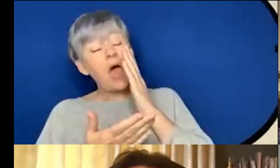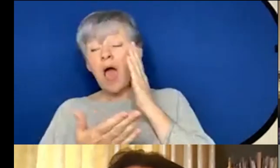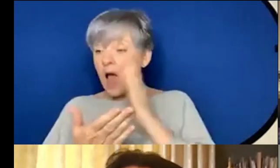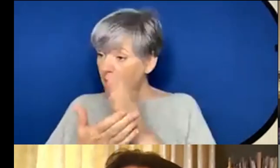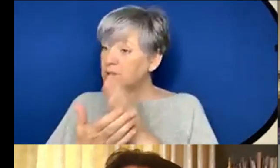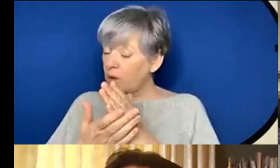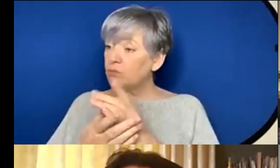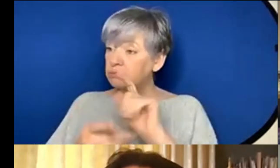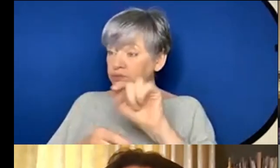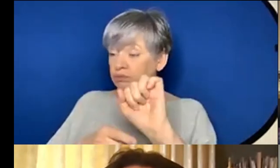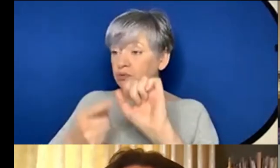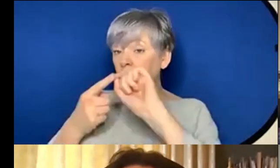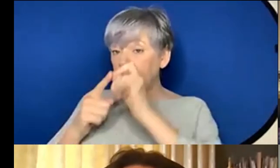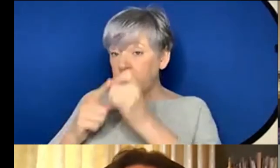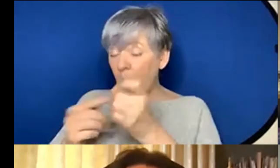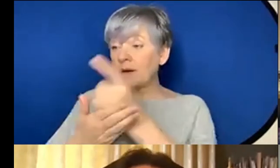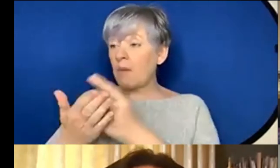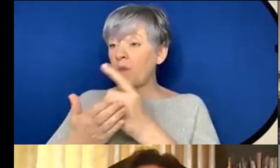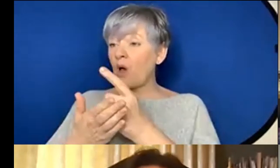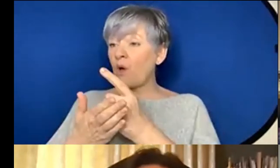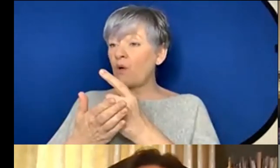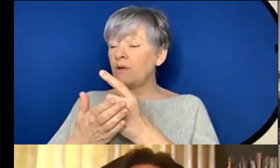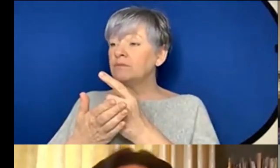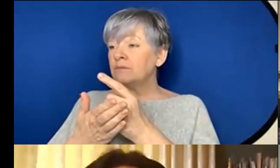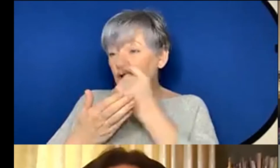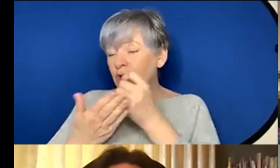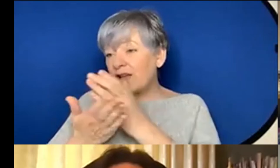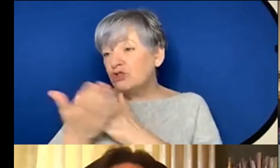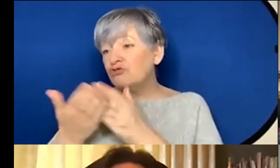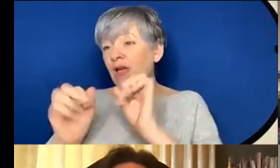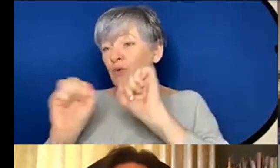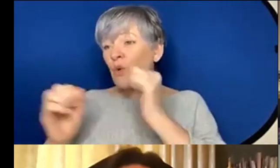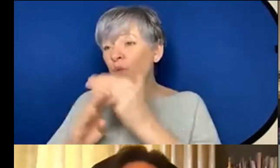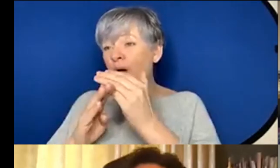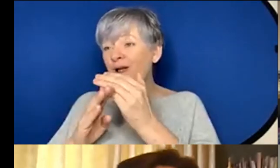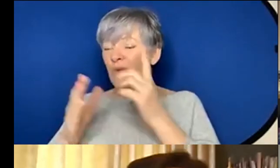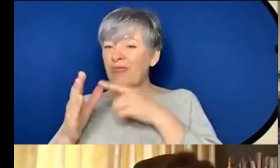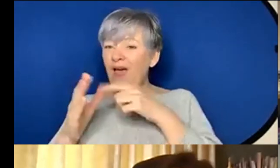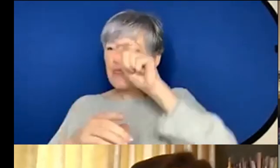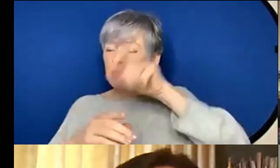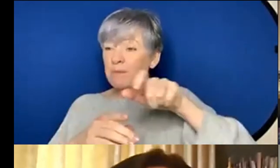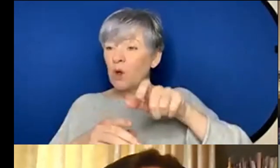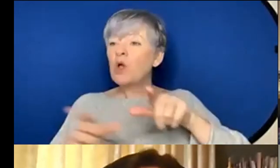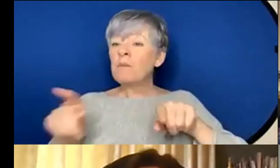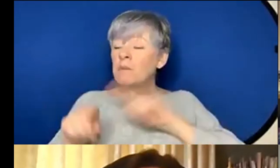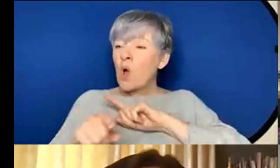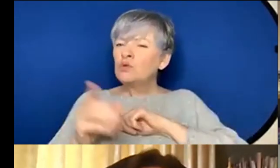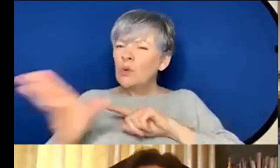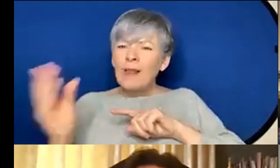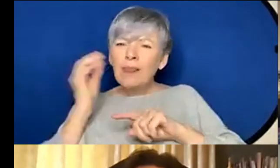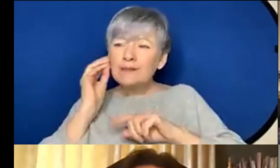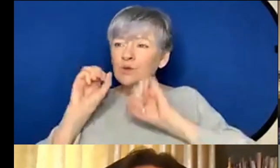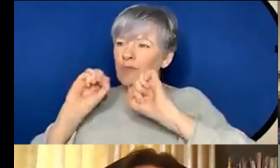point about being able to share your work with other people means you will listen to their work as well and being part